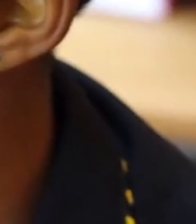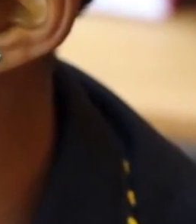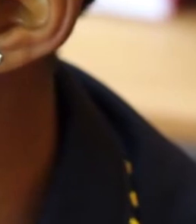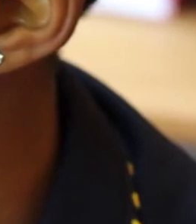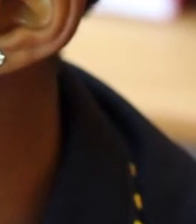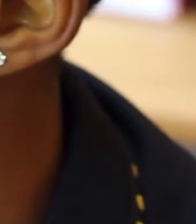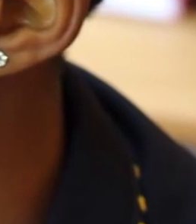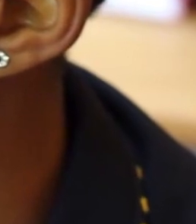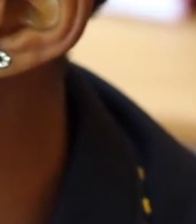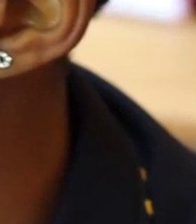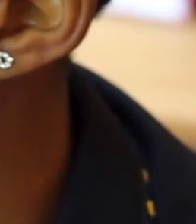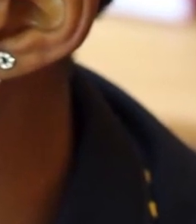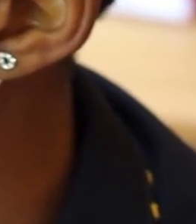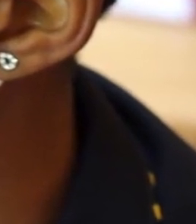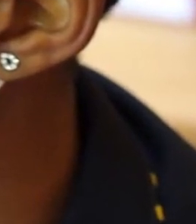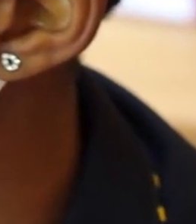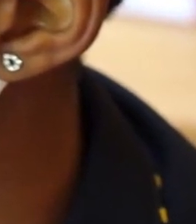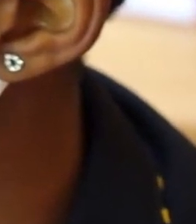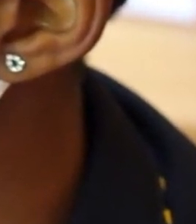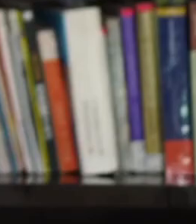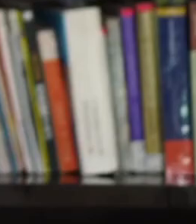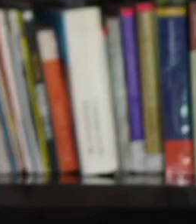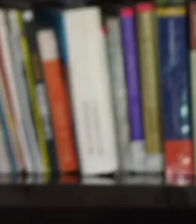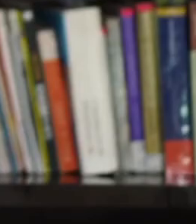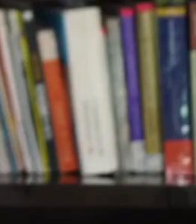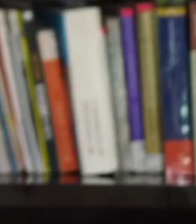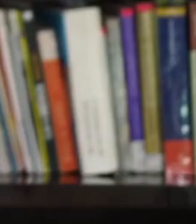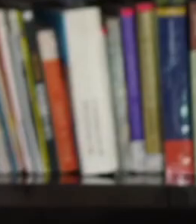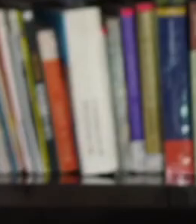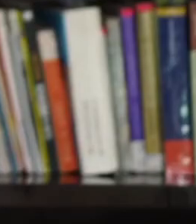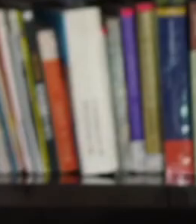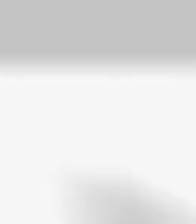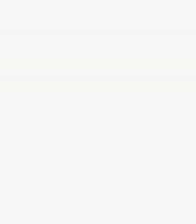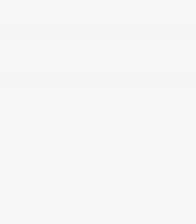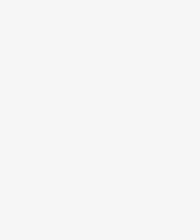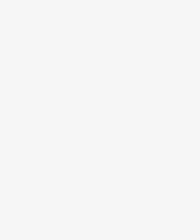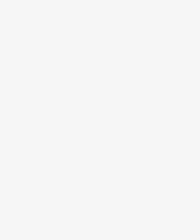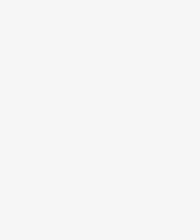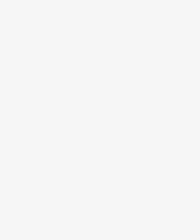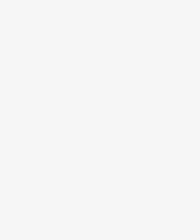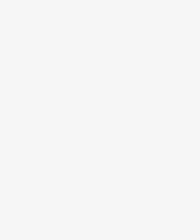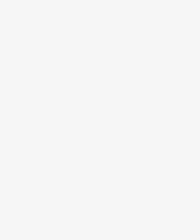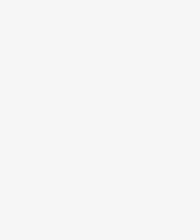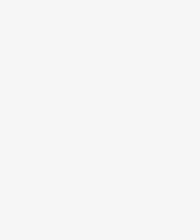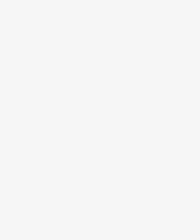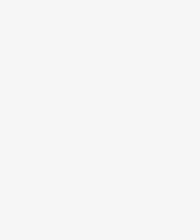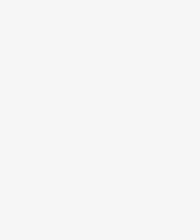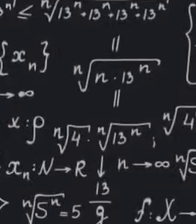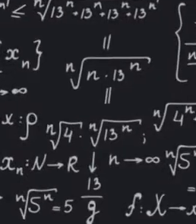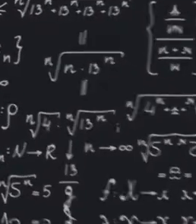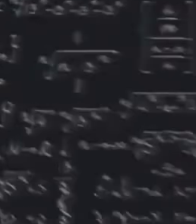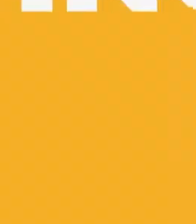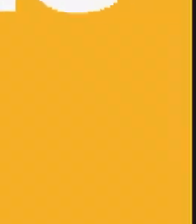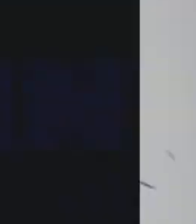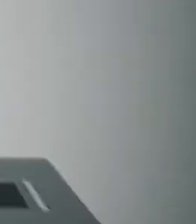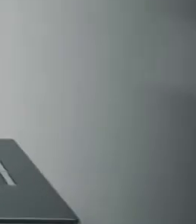most difficult years in our history we're here to support you all the way our wasametric campaign was set